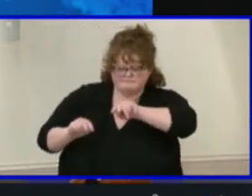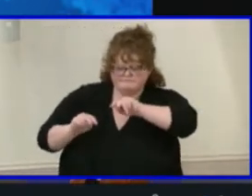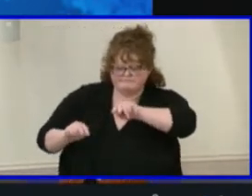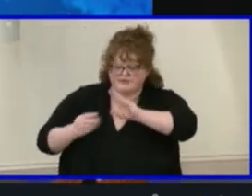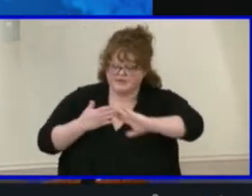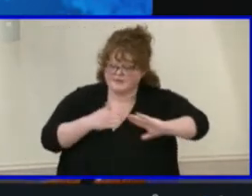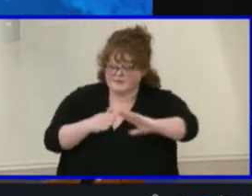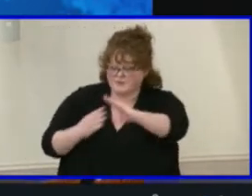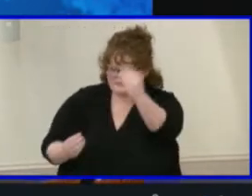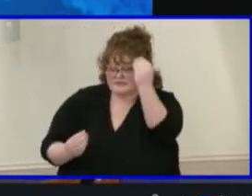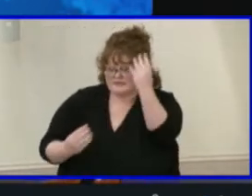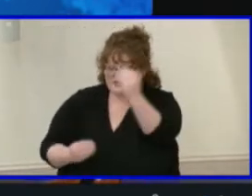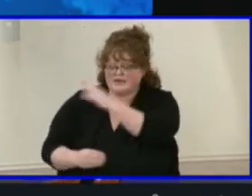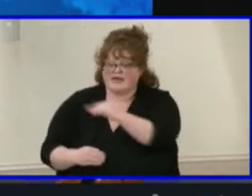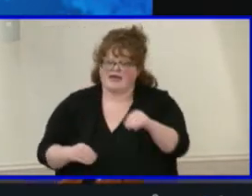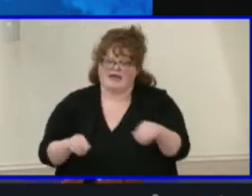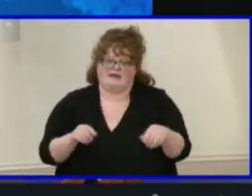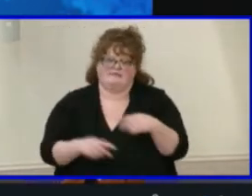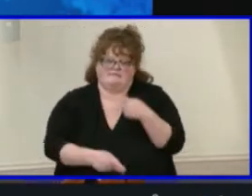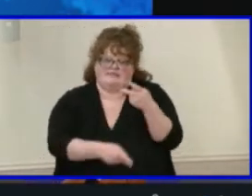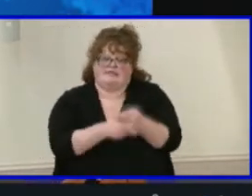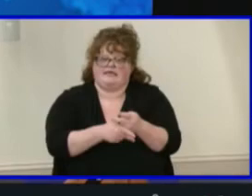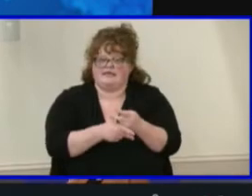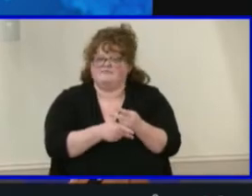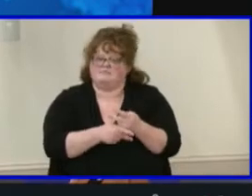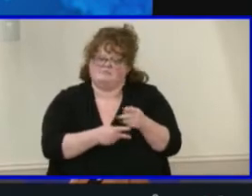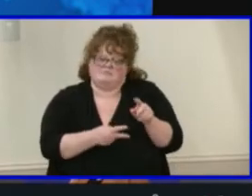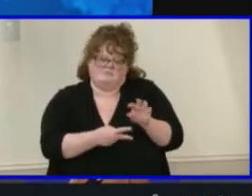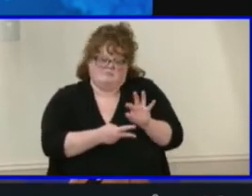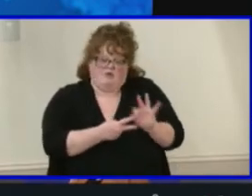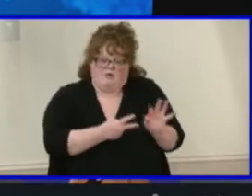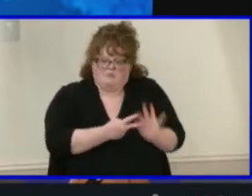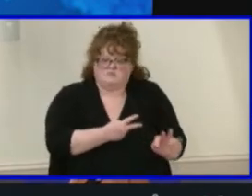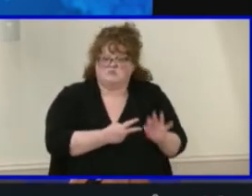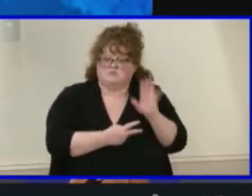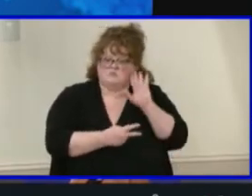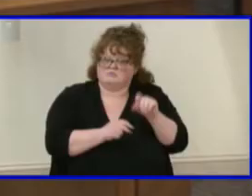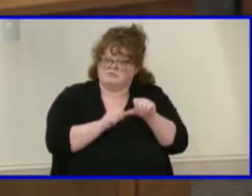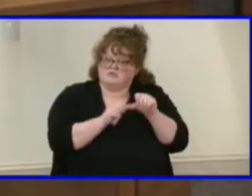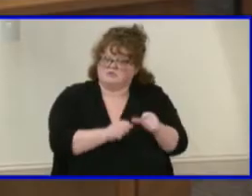new options on our agenda for further discussion based based on that community data.